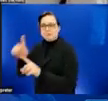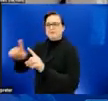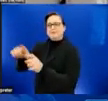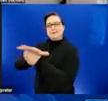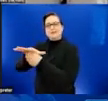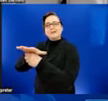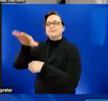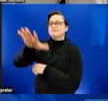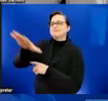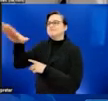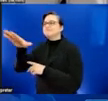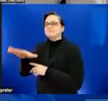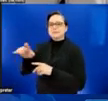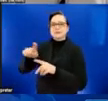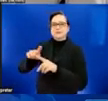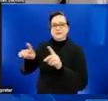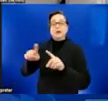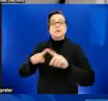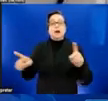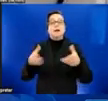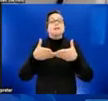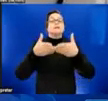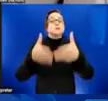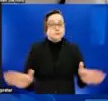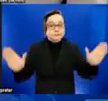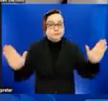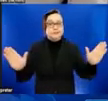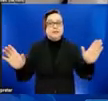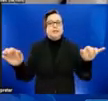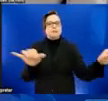it is a very similar profile.